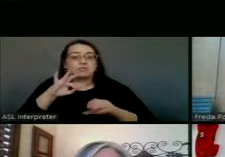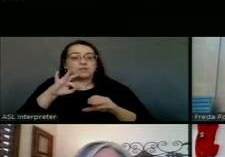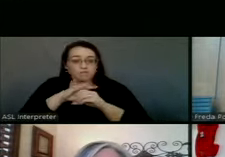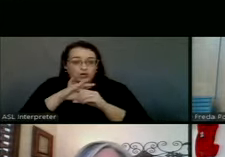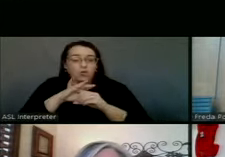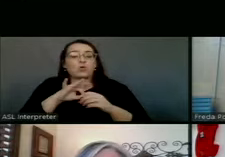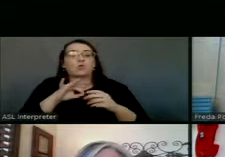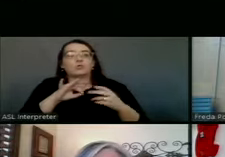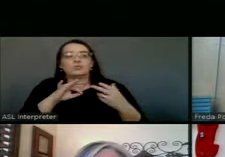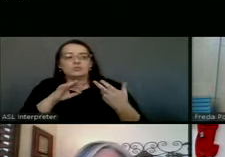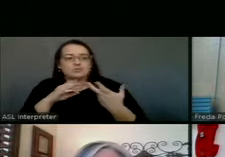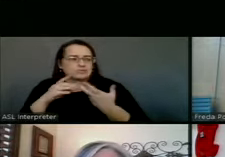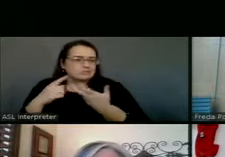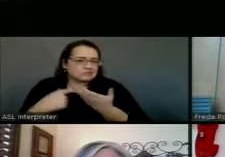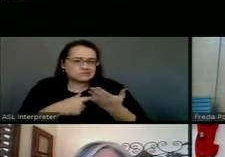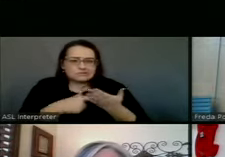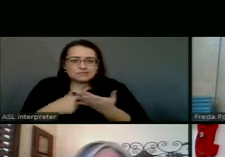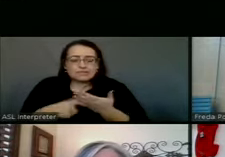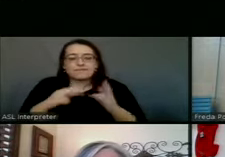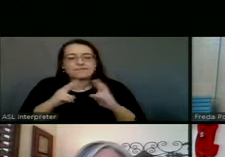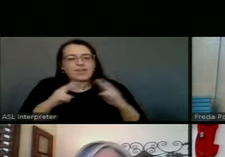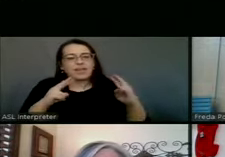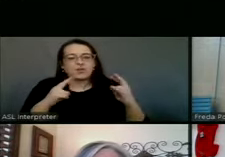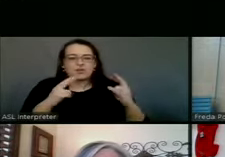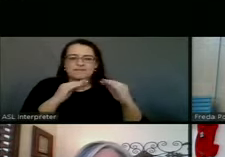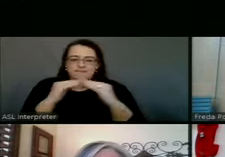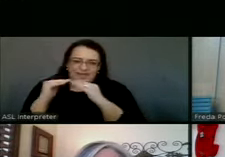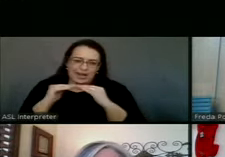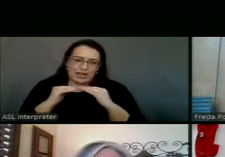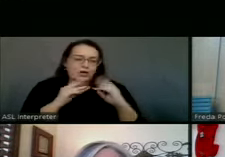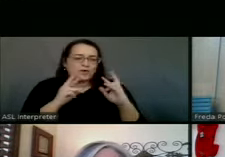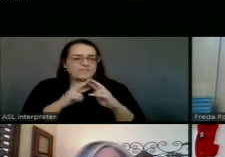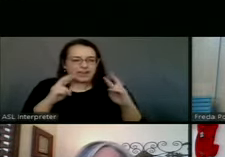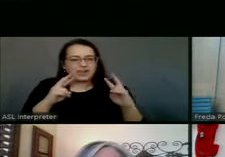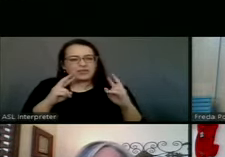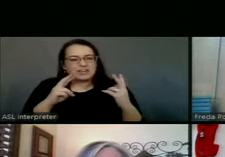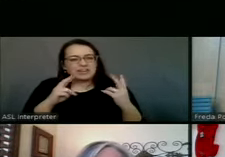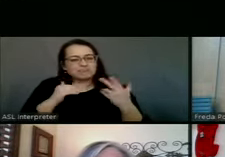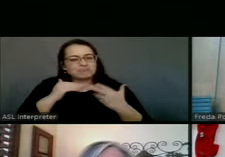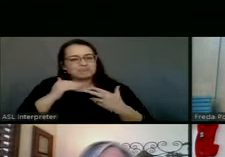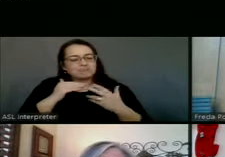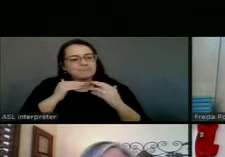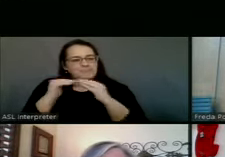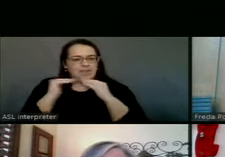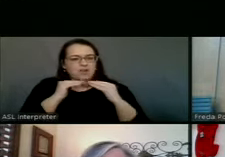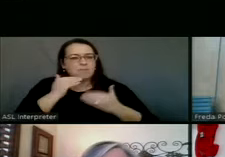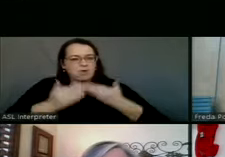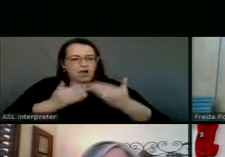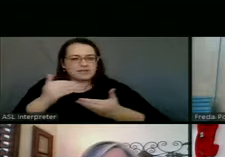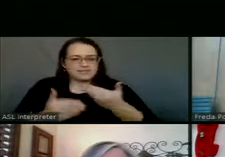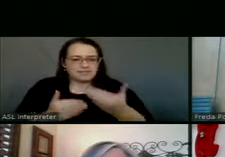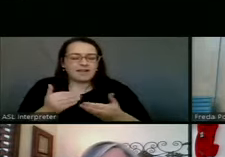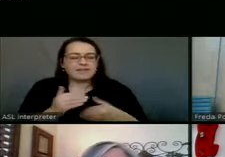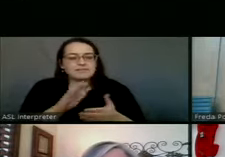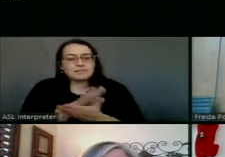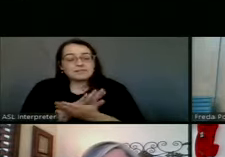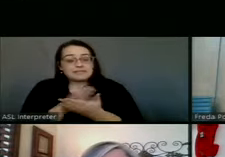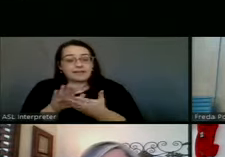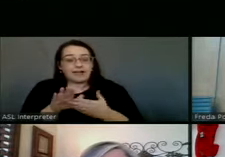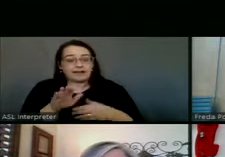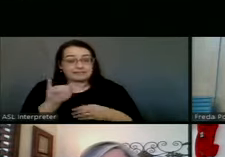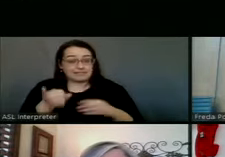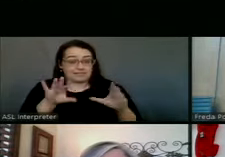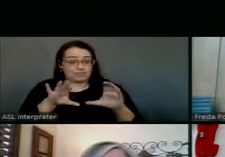we make those decisions in a very fair and democratic way. And so it's nice that, um, that, that is the